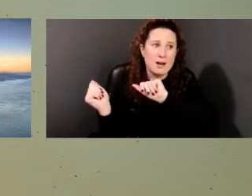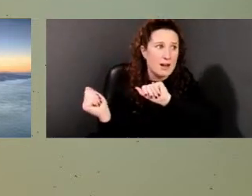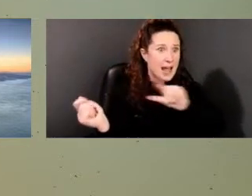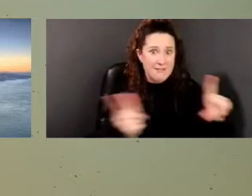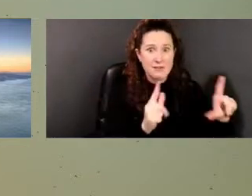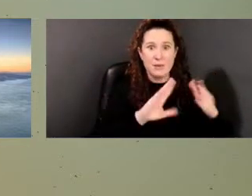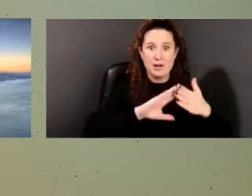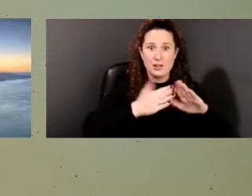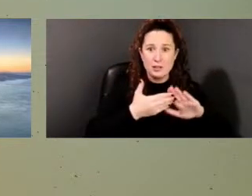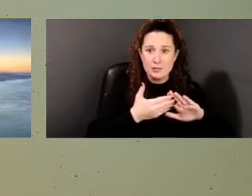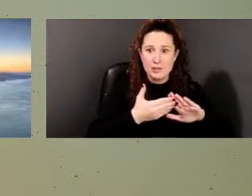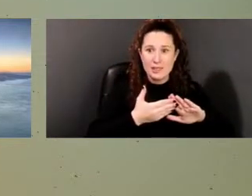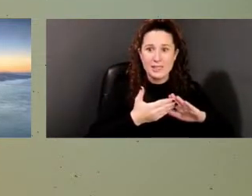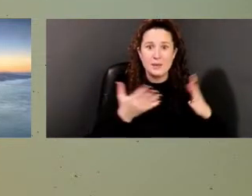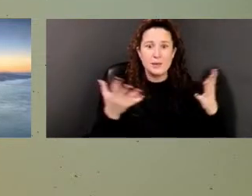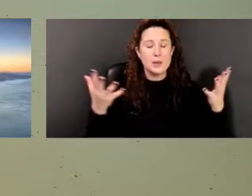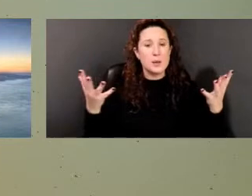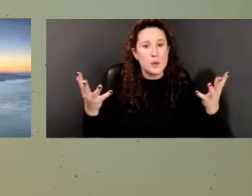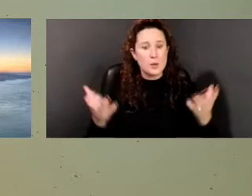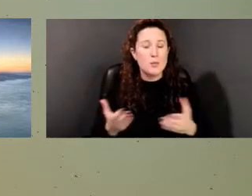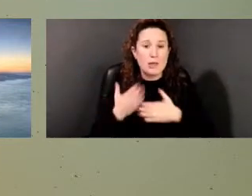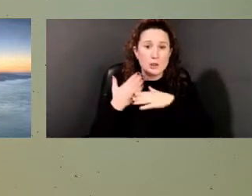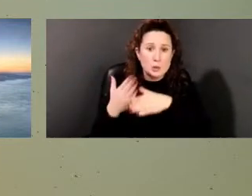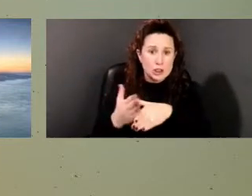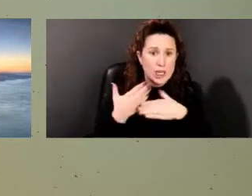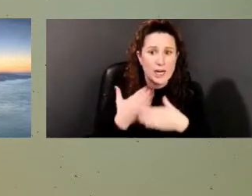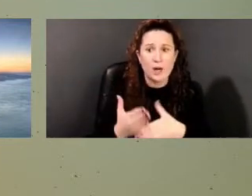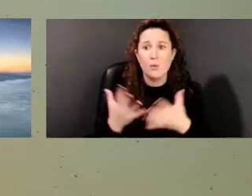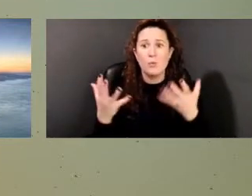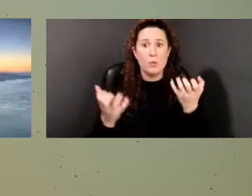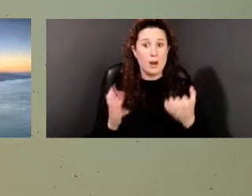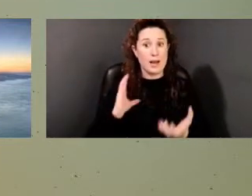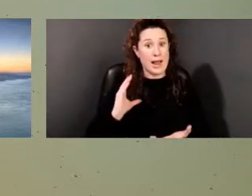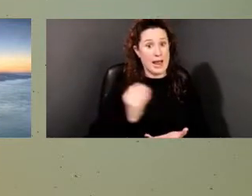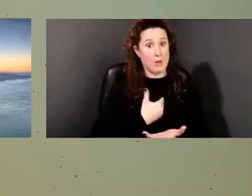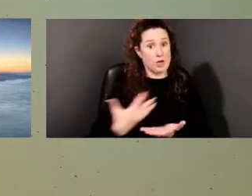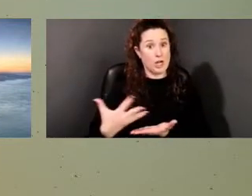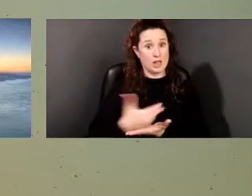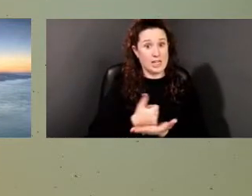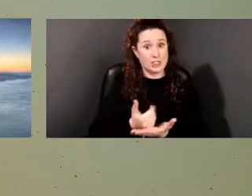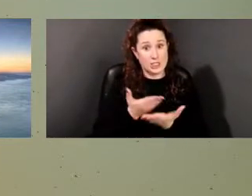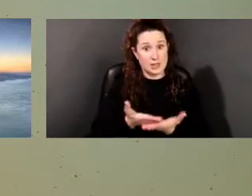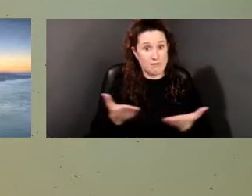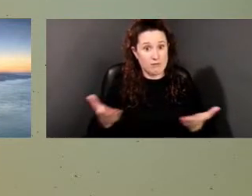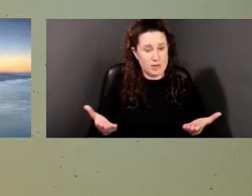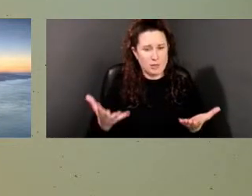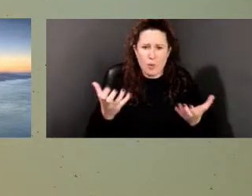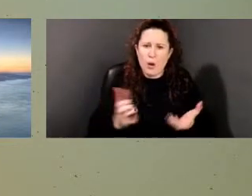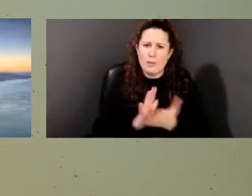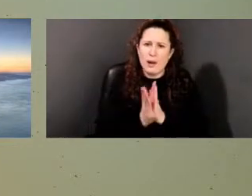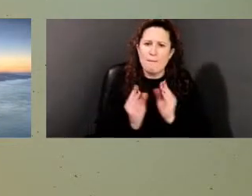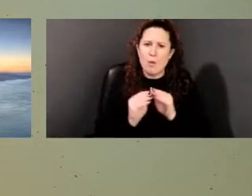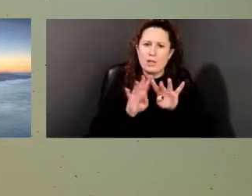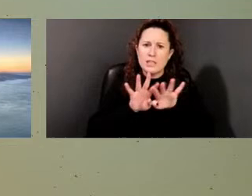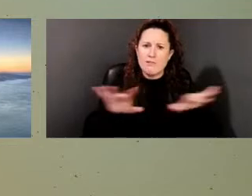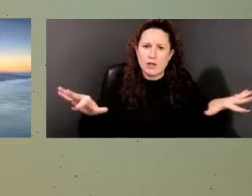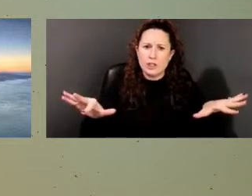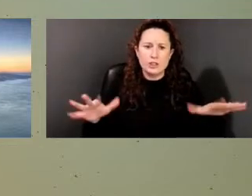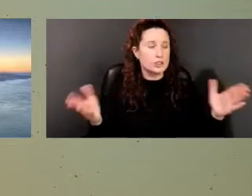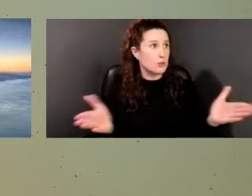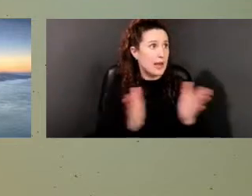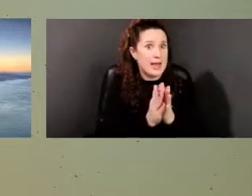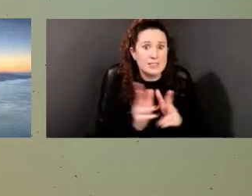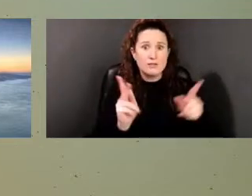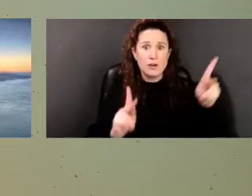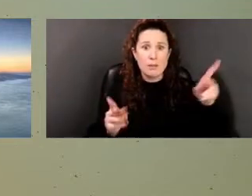to share and we want to diversify our collections, our state collections. So we're asking for the public to share their stories,